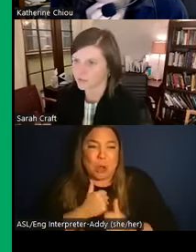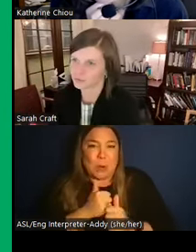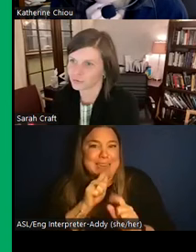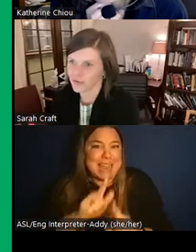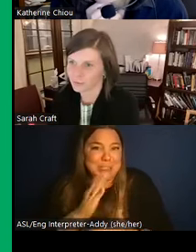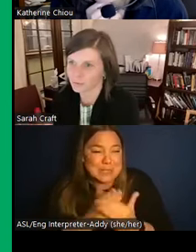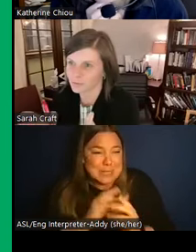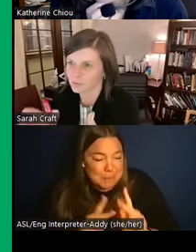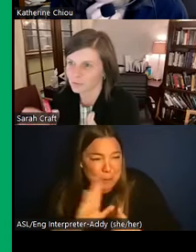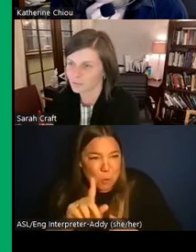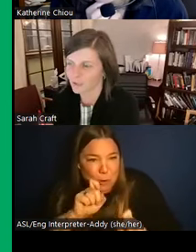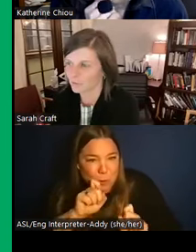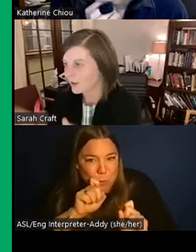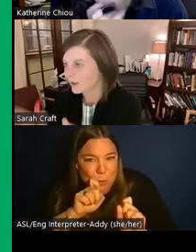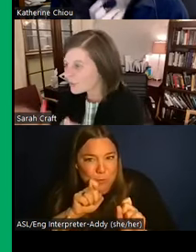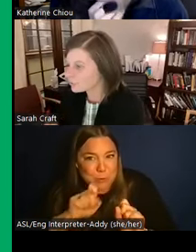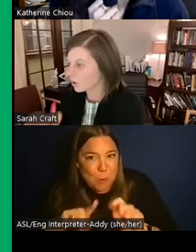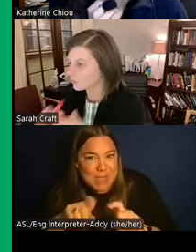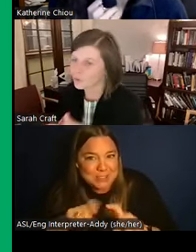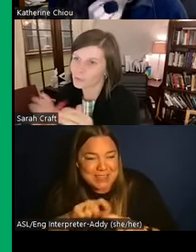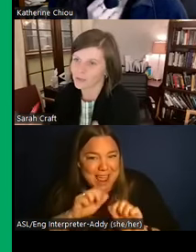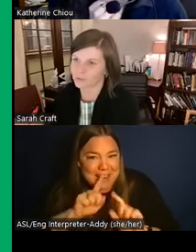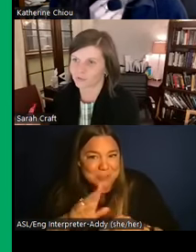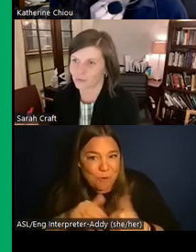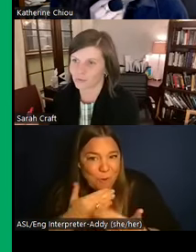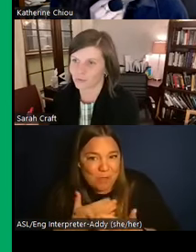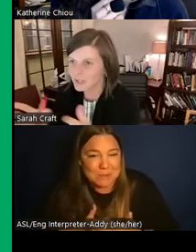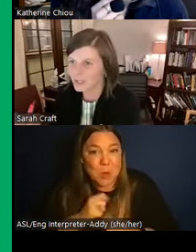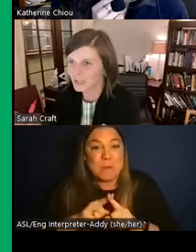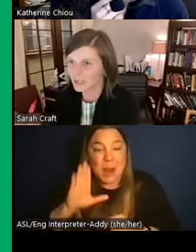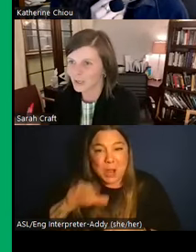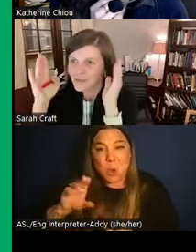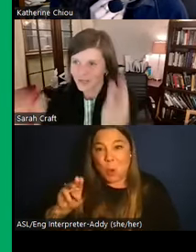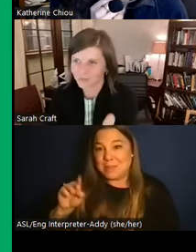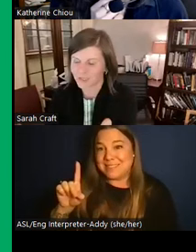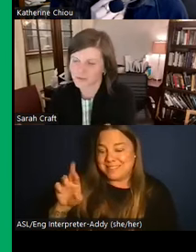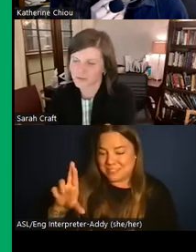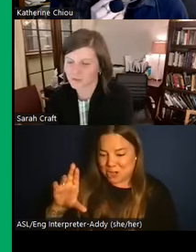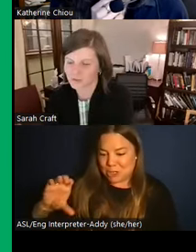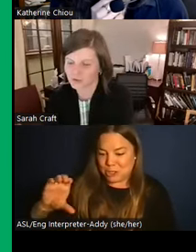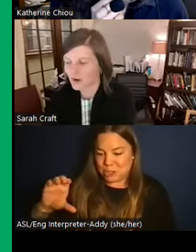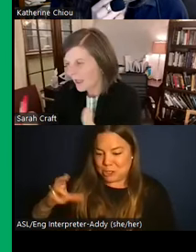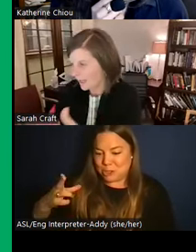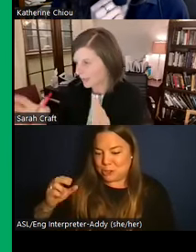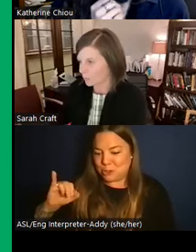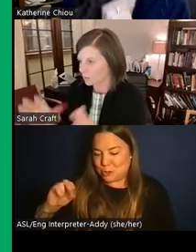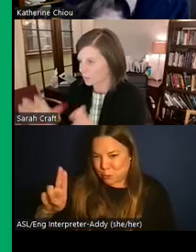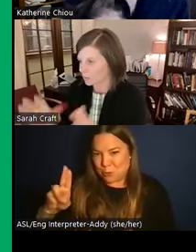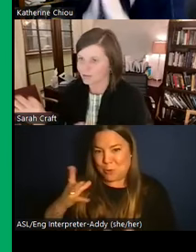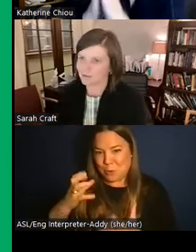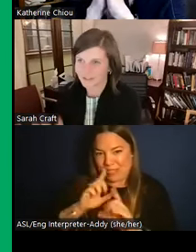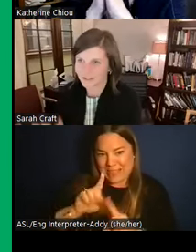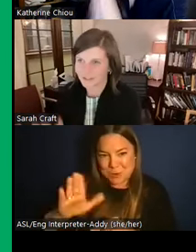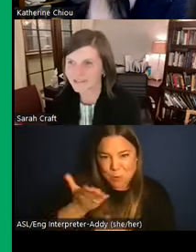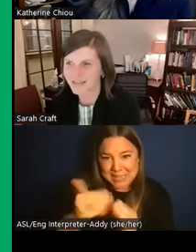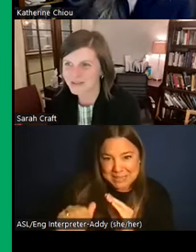I know Dr. Chu is happy to receive emails. Thank you all so much for being here. Thanks again to Dr. Chu, and I hope you all